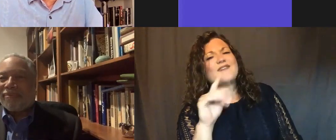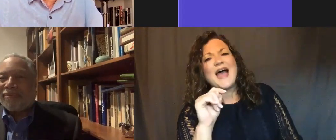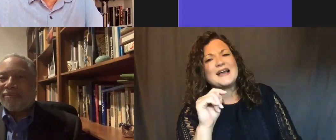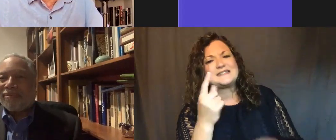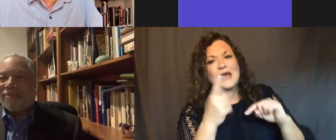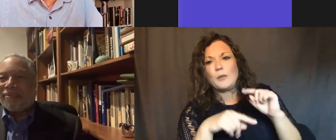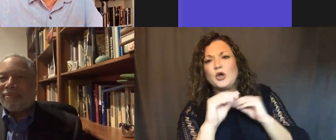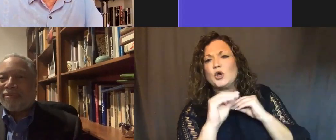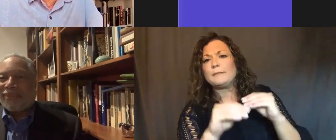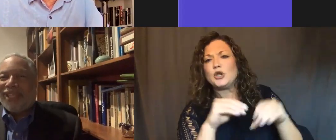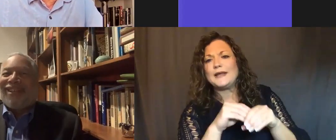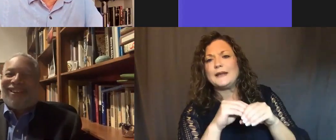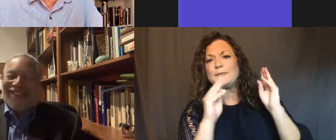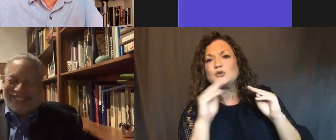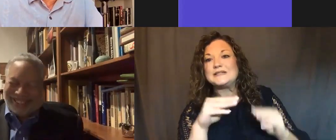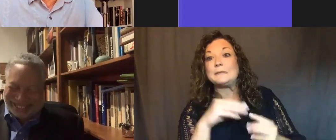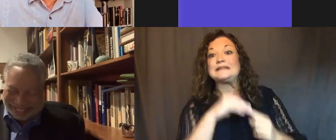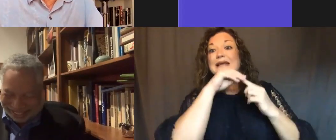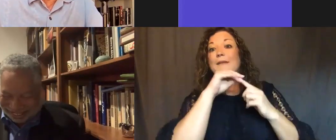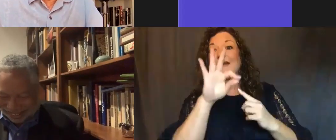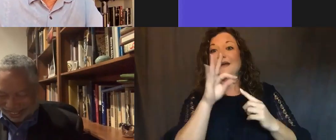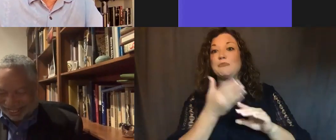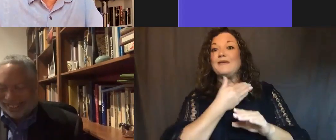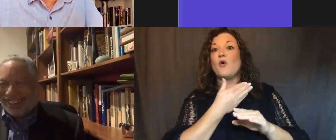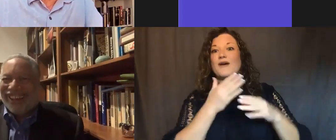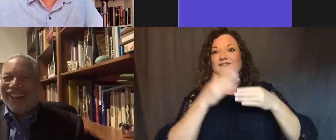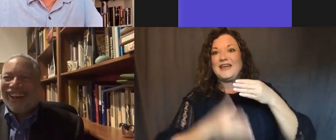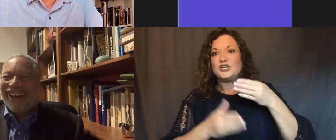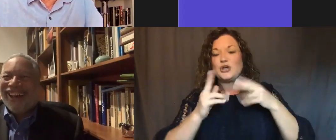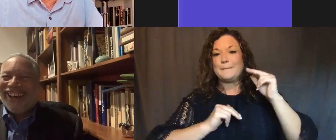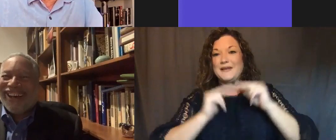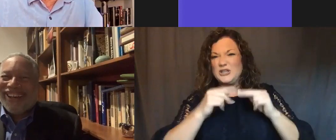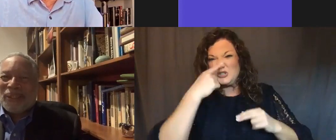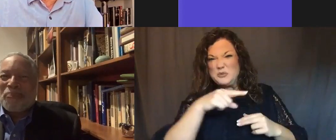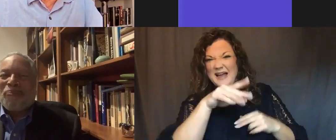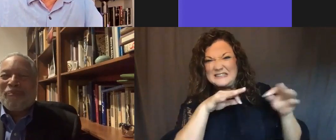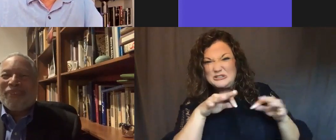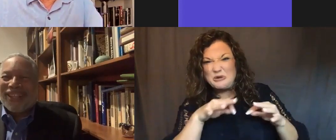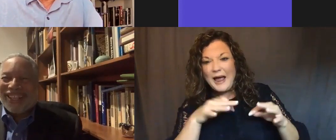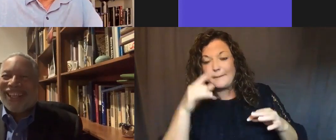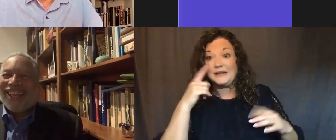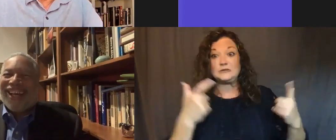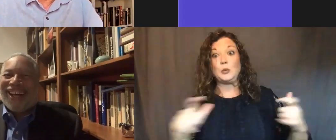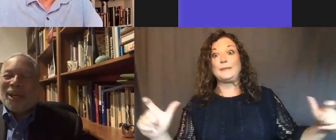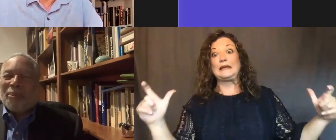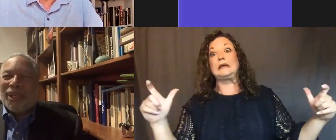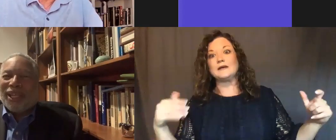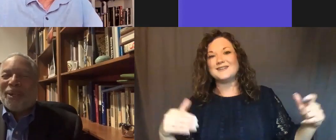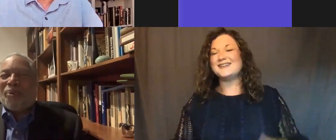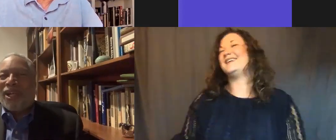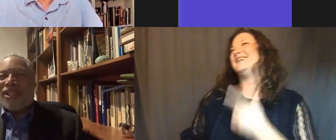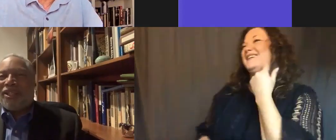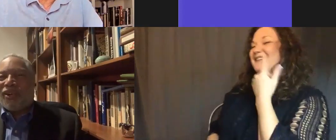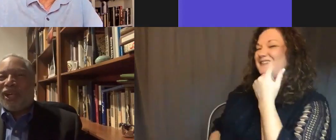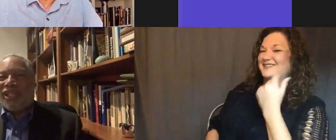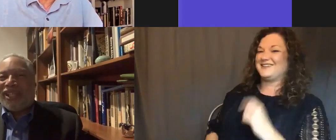into the museum unless they were put in before it was completed. Would you describe a couple of those because they were too big? You